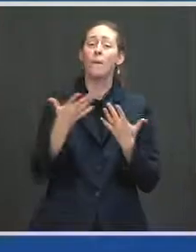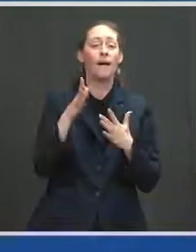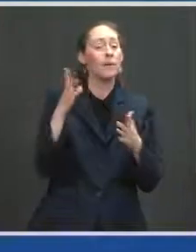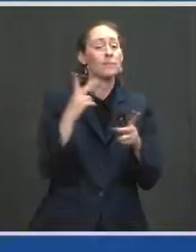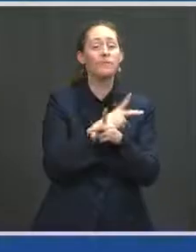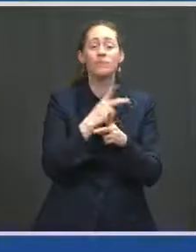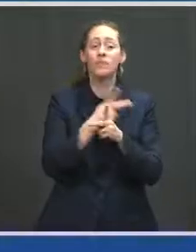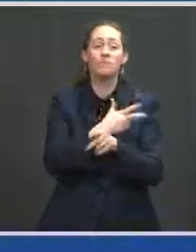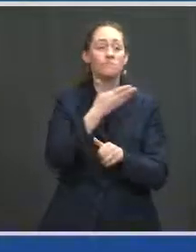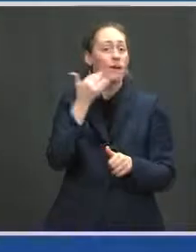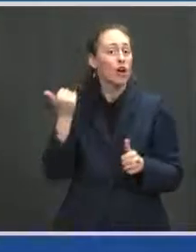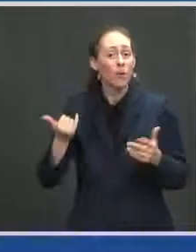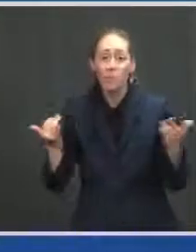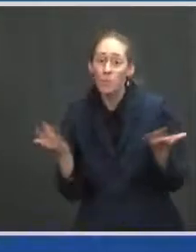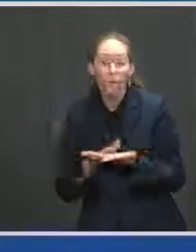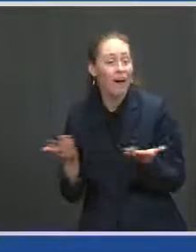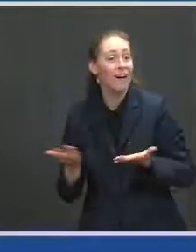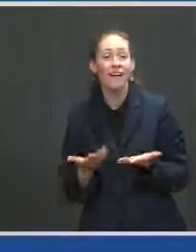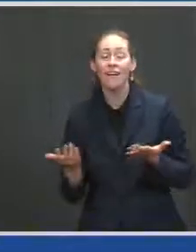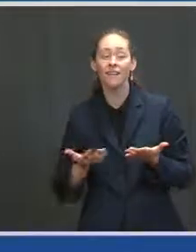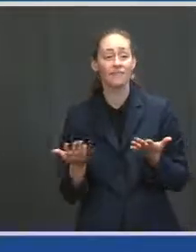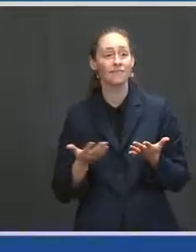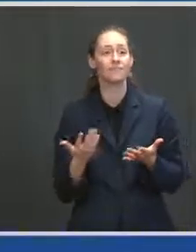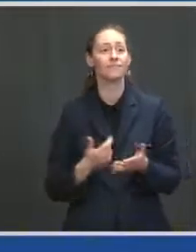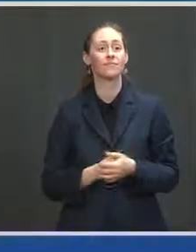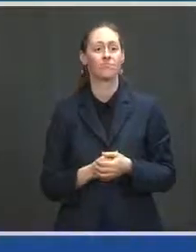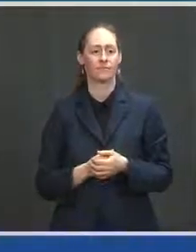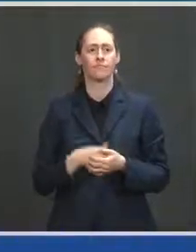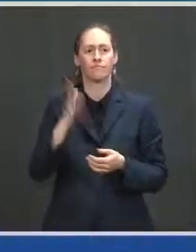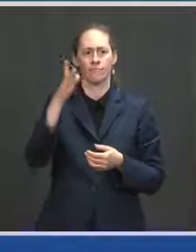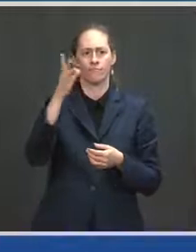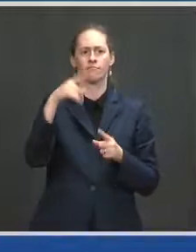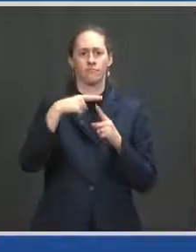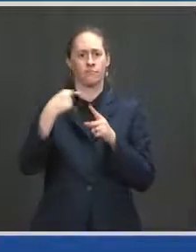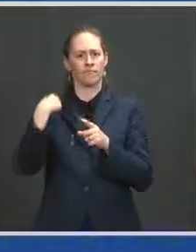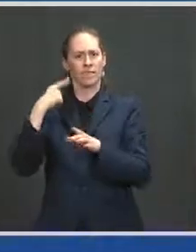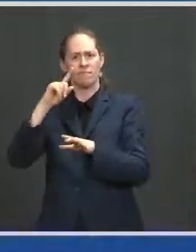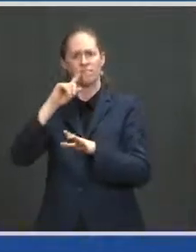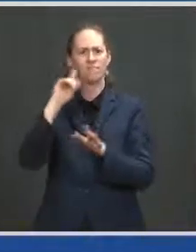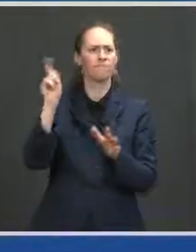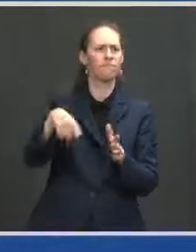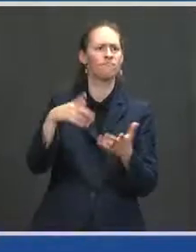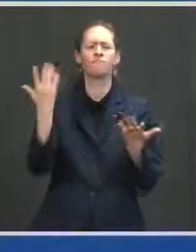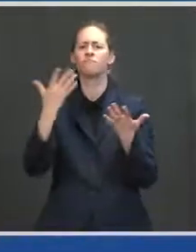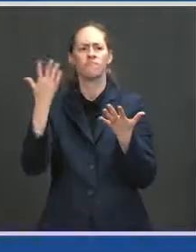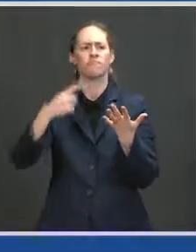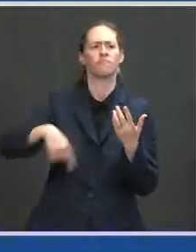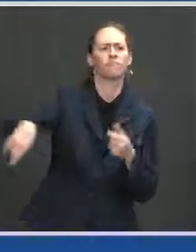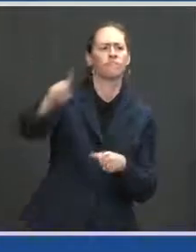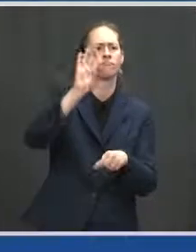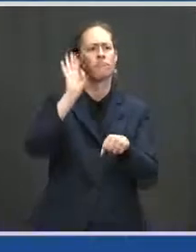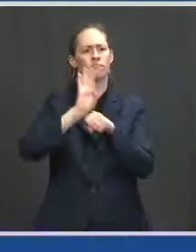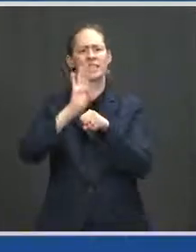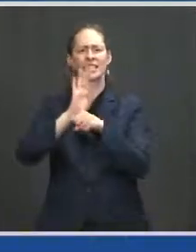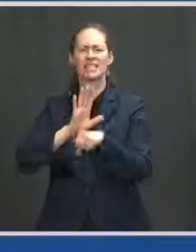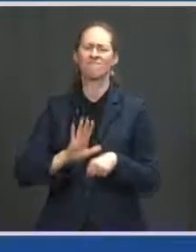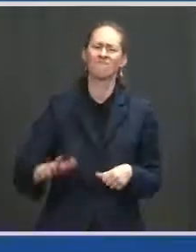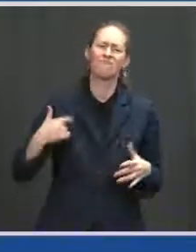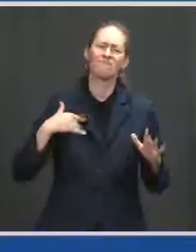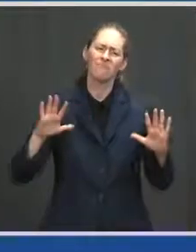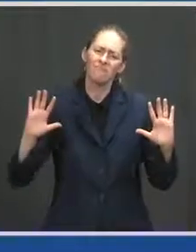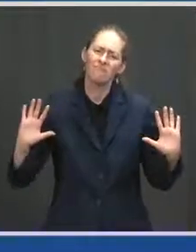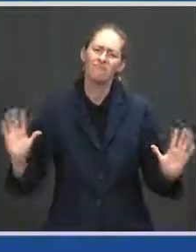In response to our call to action, businesses and organizations across the country have stepped up to help everyone get vaccinated.